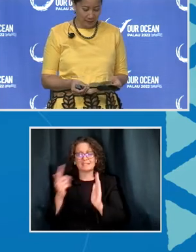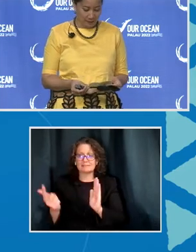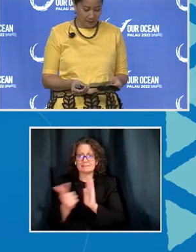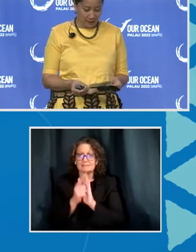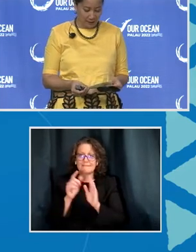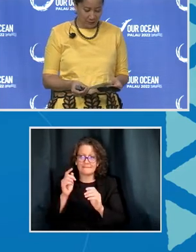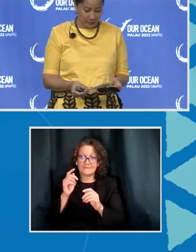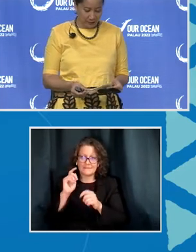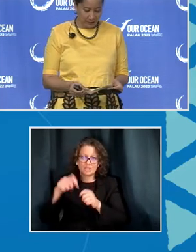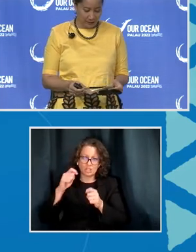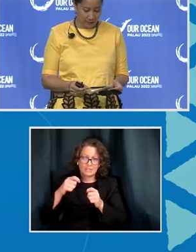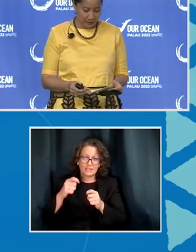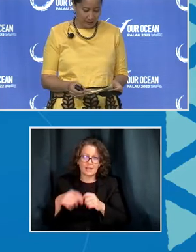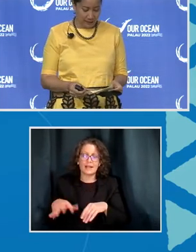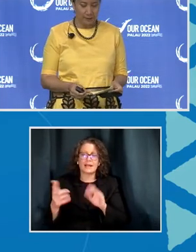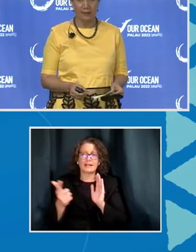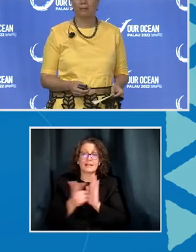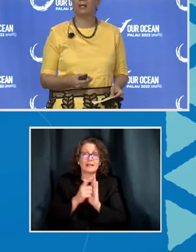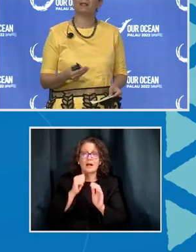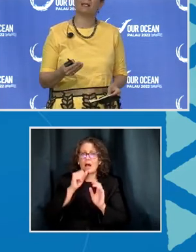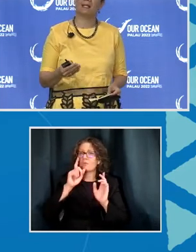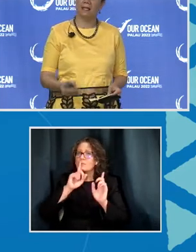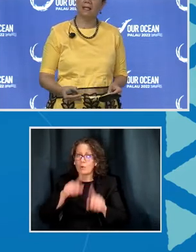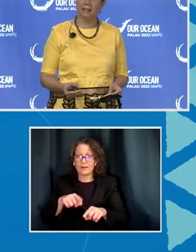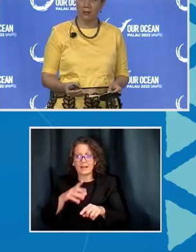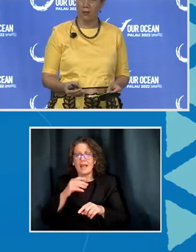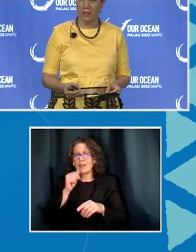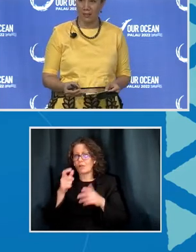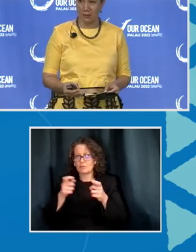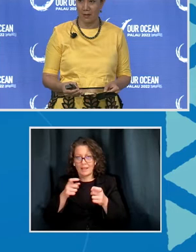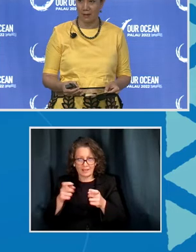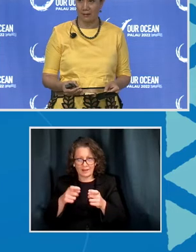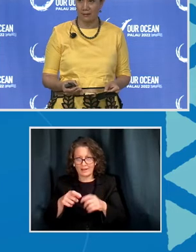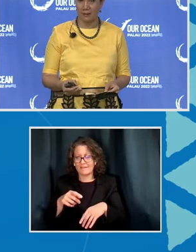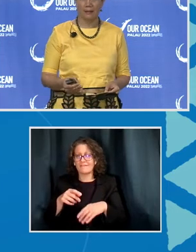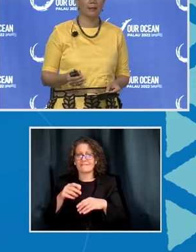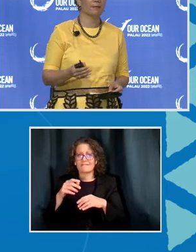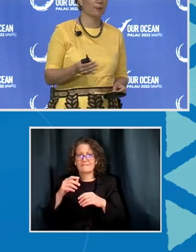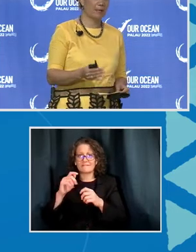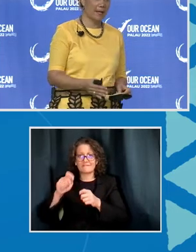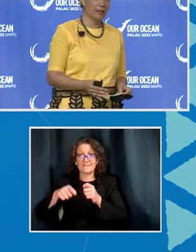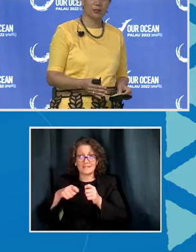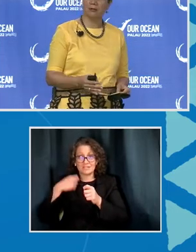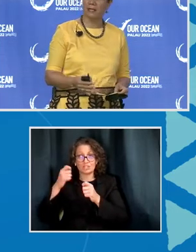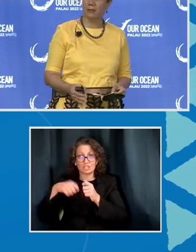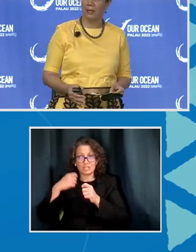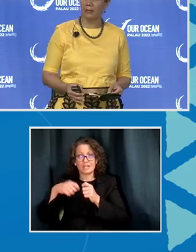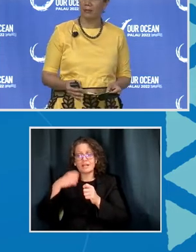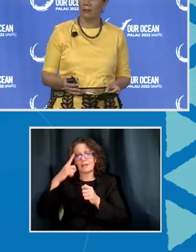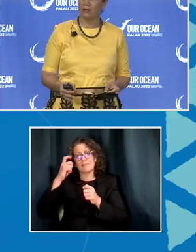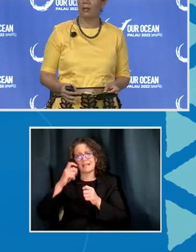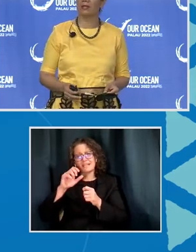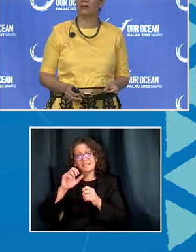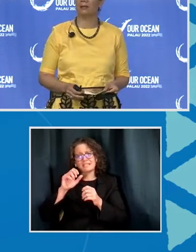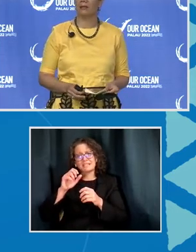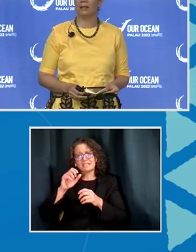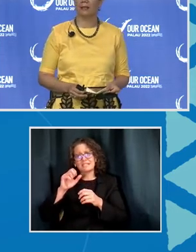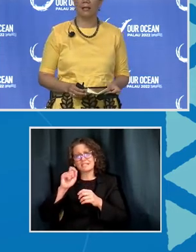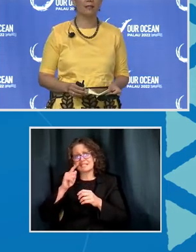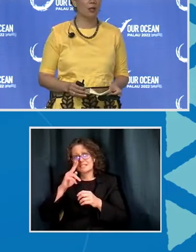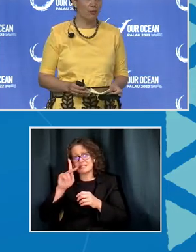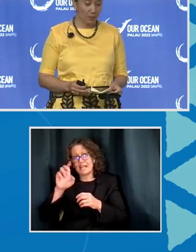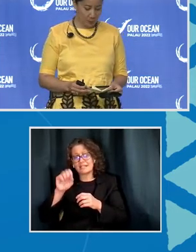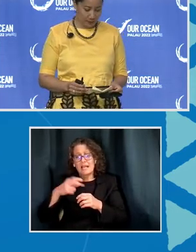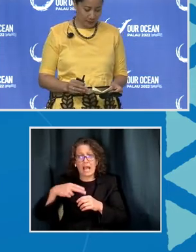unreported, and unregulated fishing. Because the stakes are always so high. From a national, sub-regional, regional,